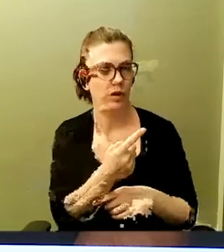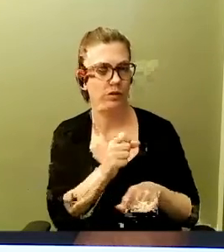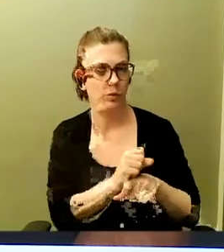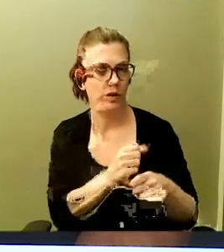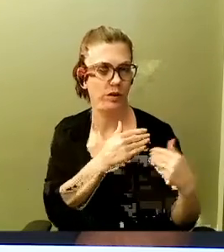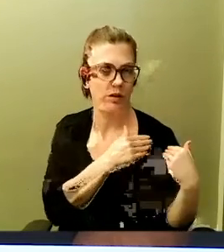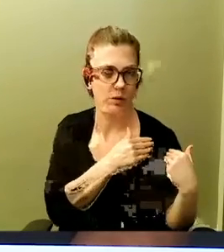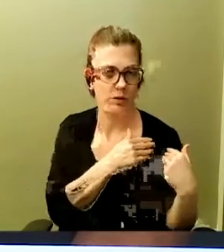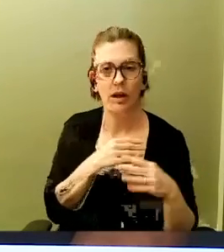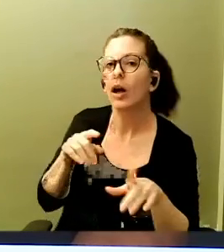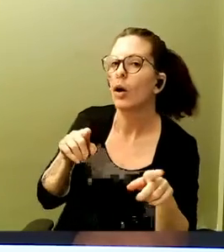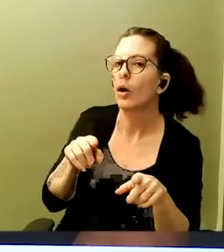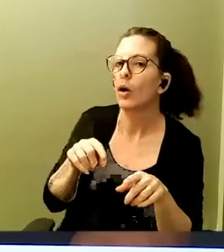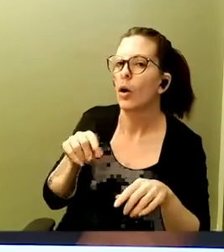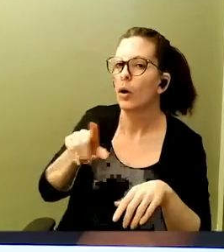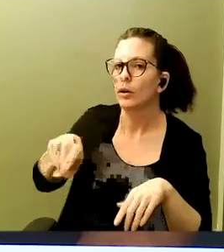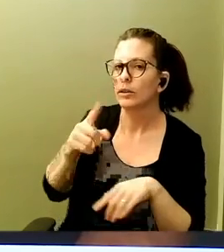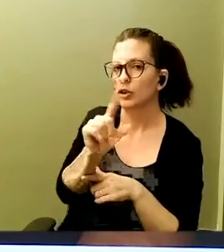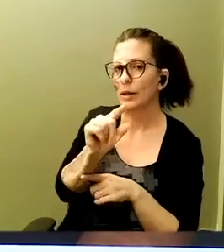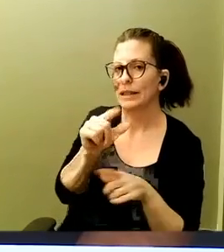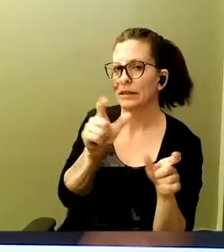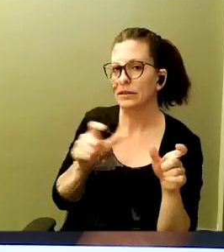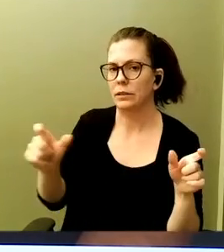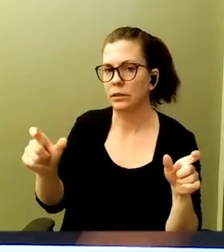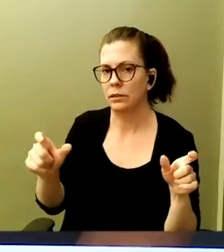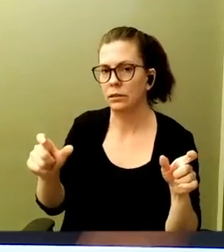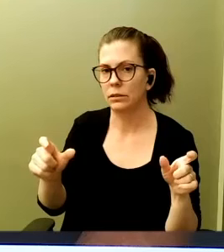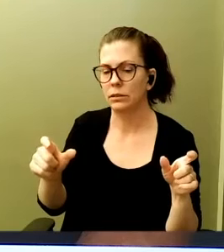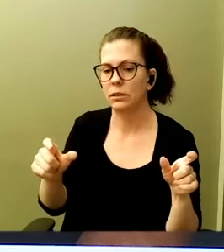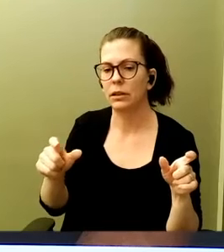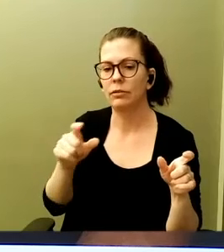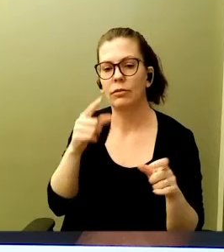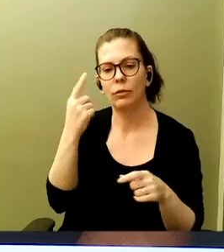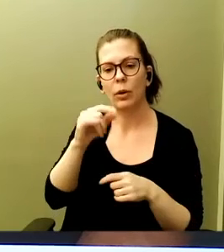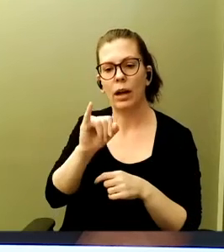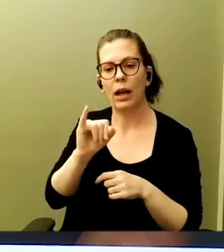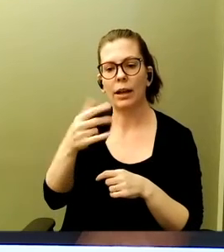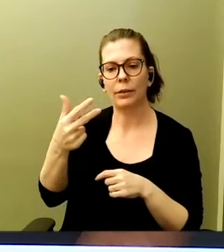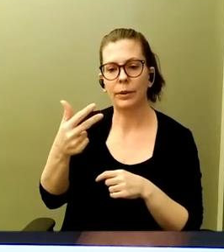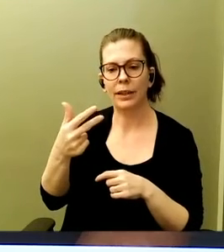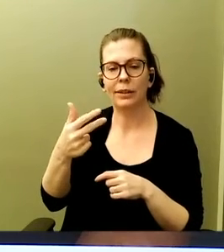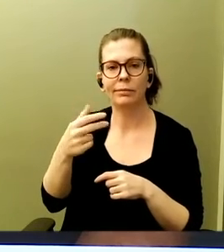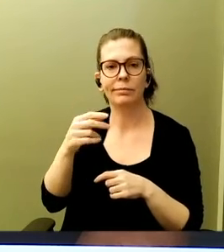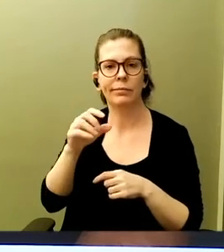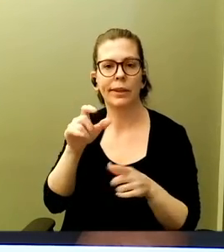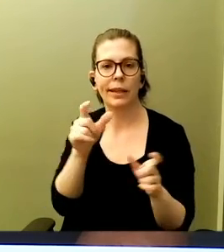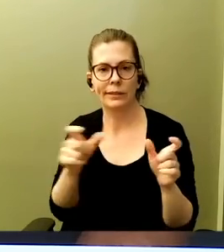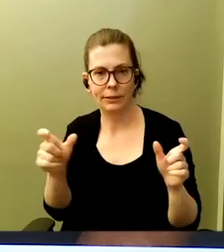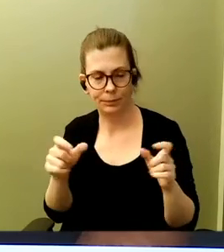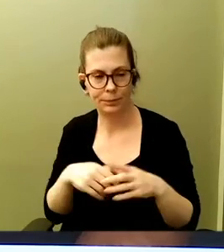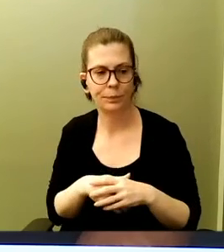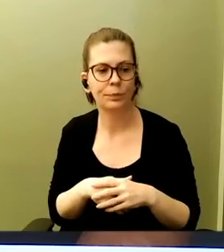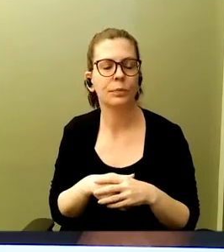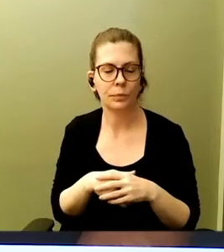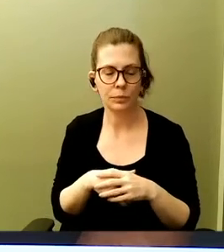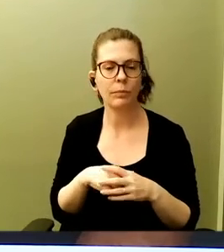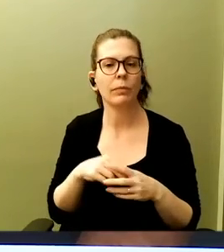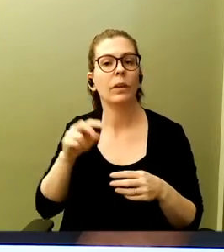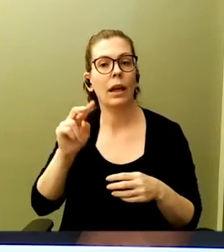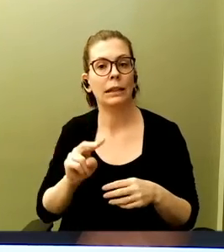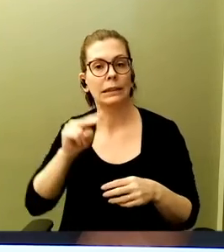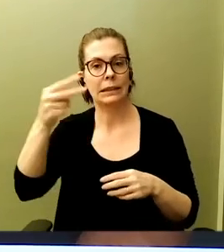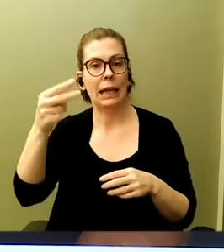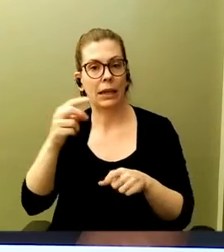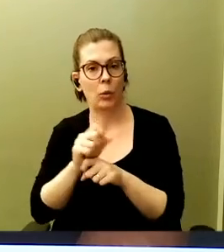instances, 20 instances of the i3 instance. So the second workload for data